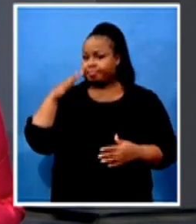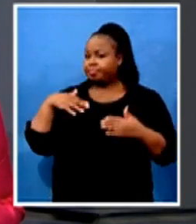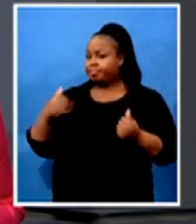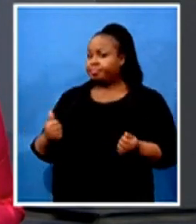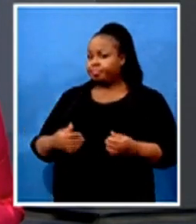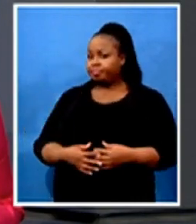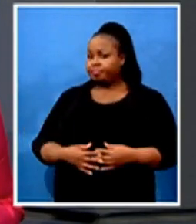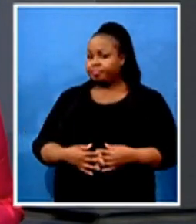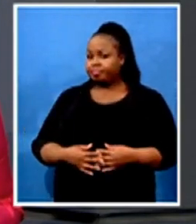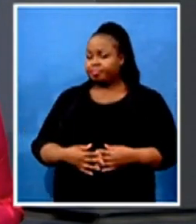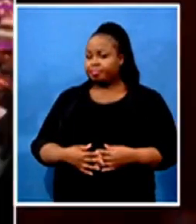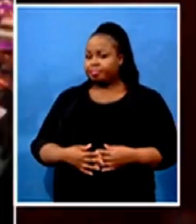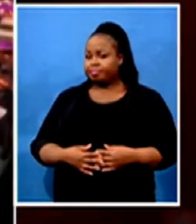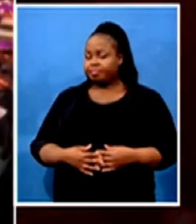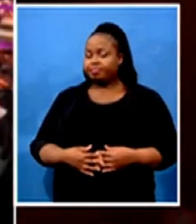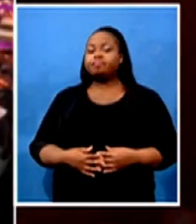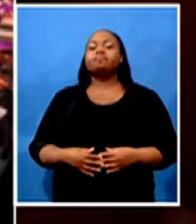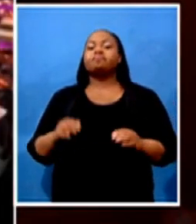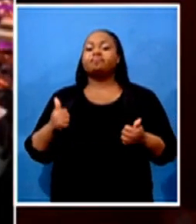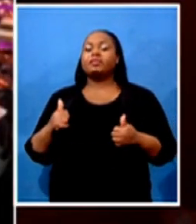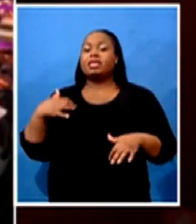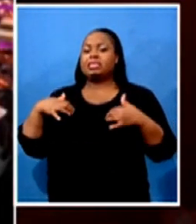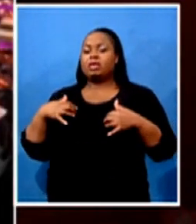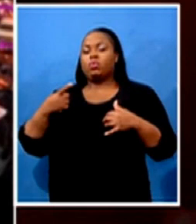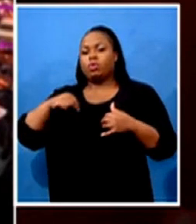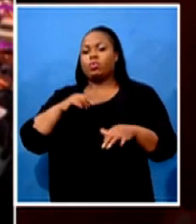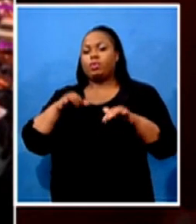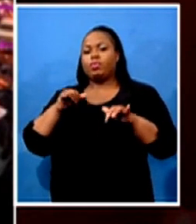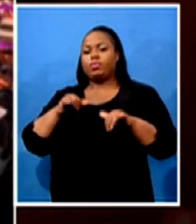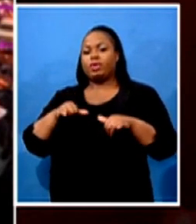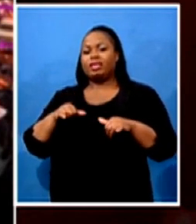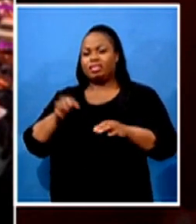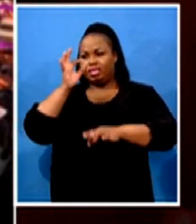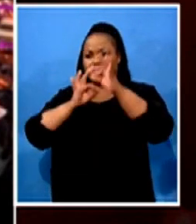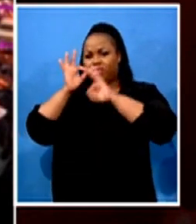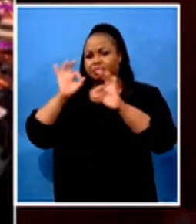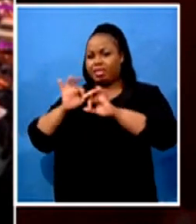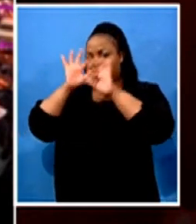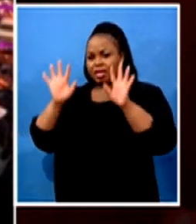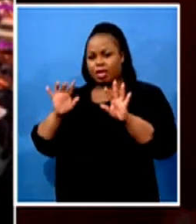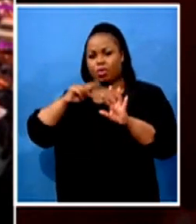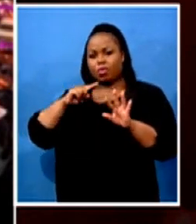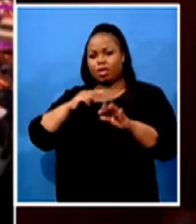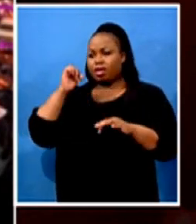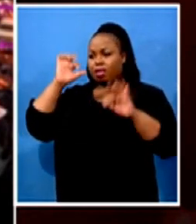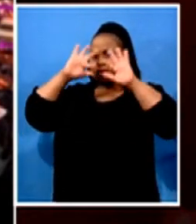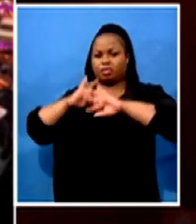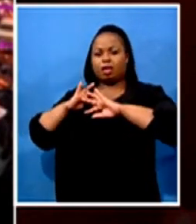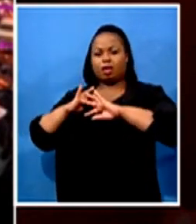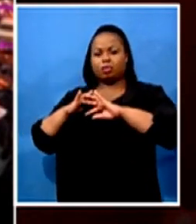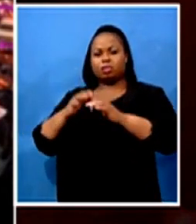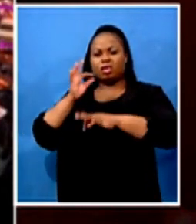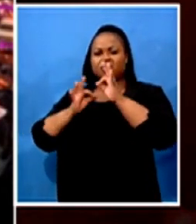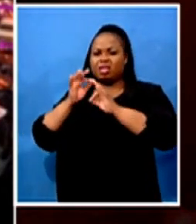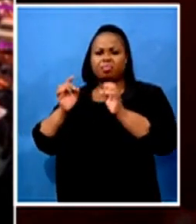eagerly awaiting the clarification. I mean, the Gazette was issued last night and it was very unclear. And we made contact with the